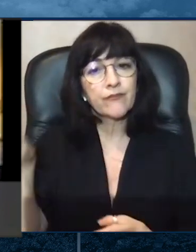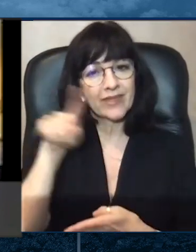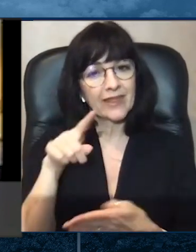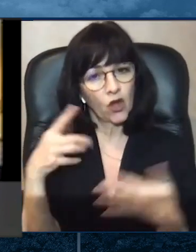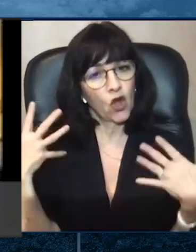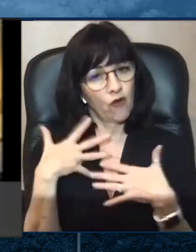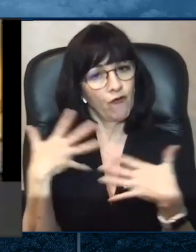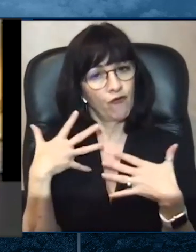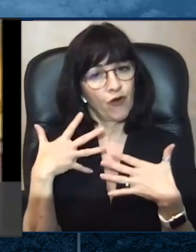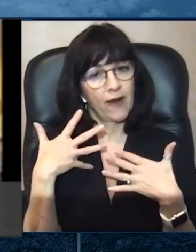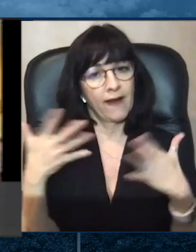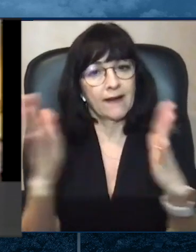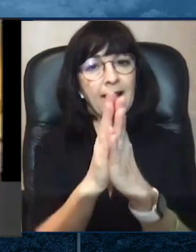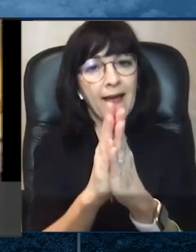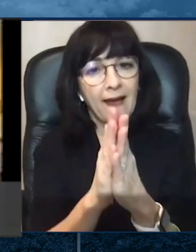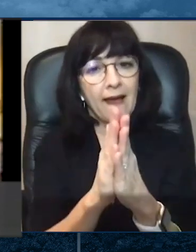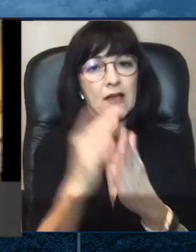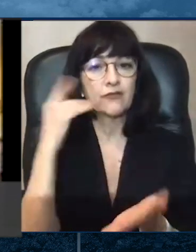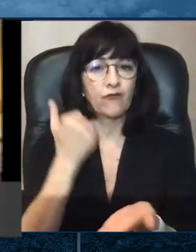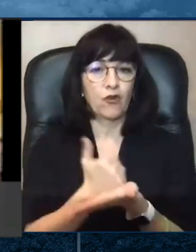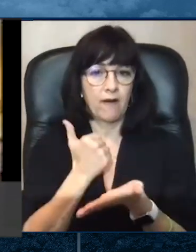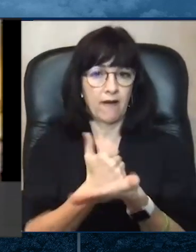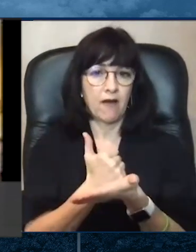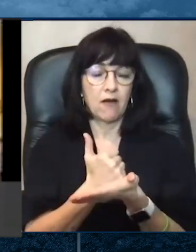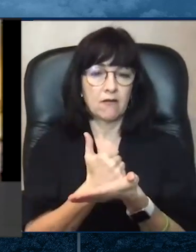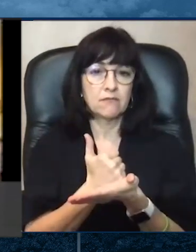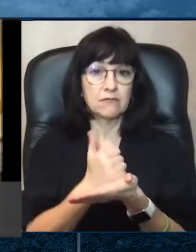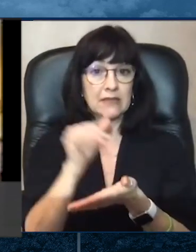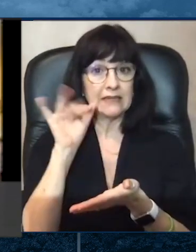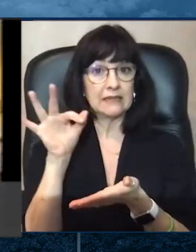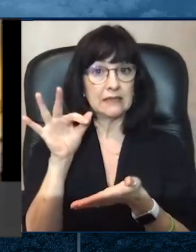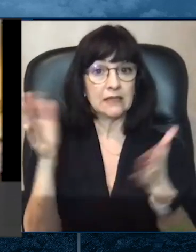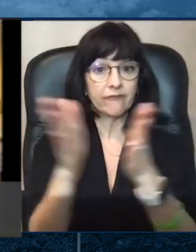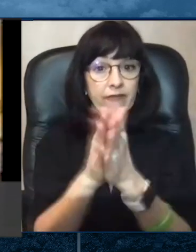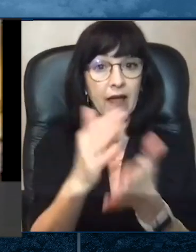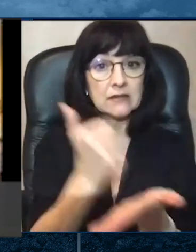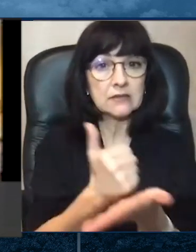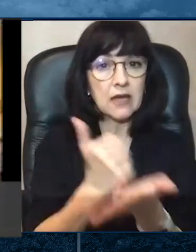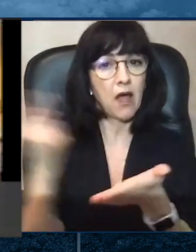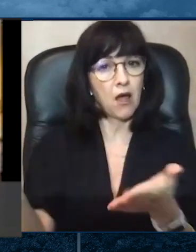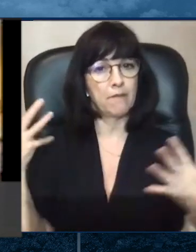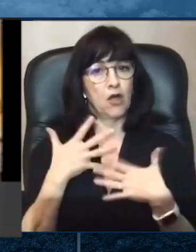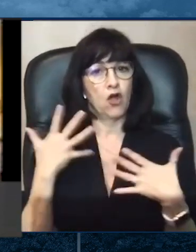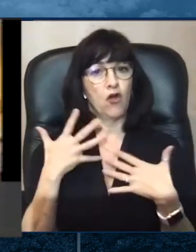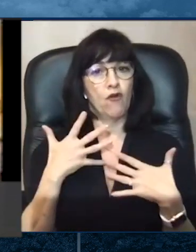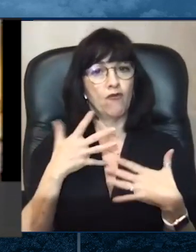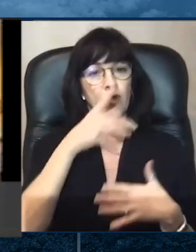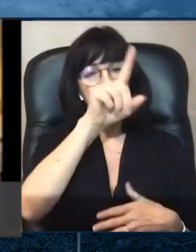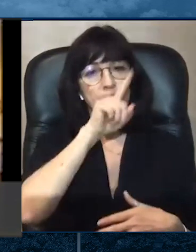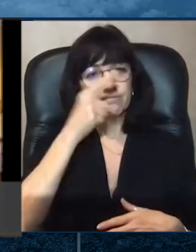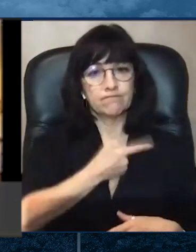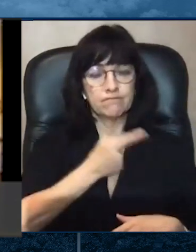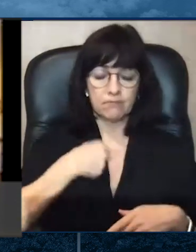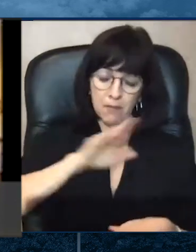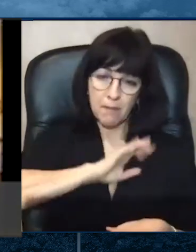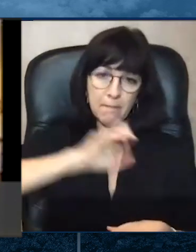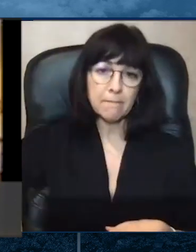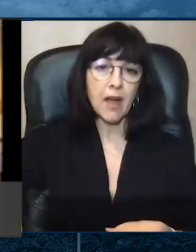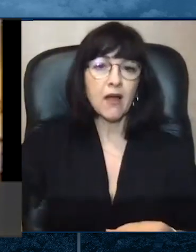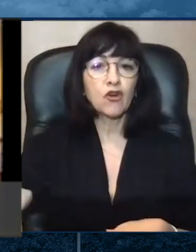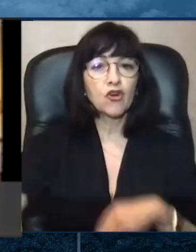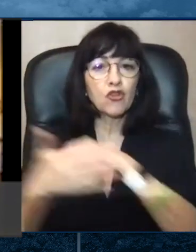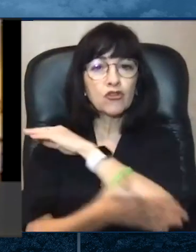tratando de aprovecharse del sistema. Es por eso que